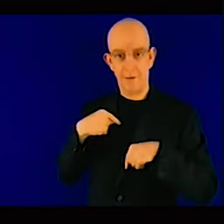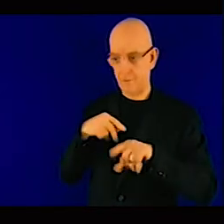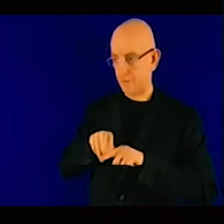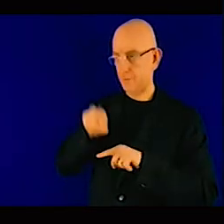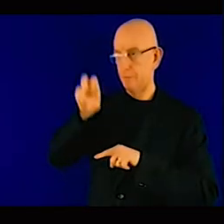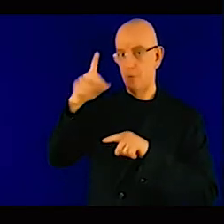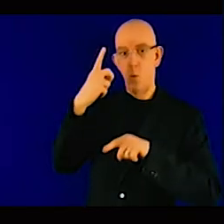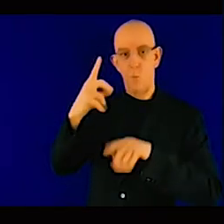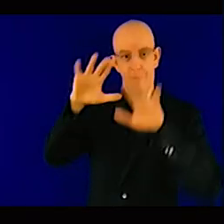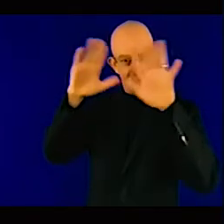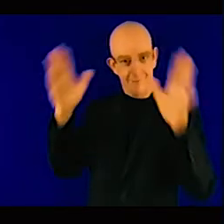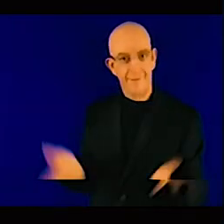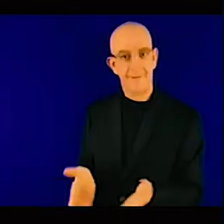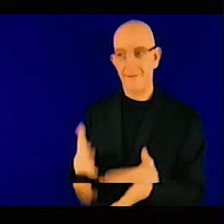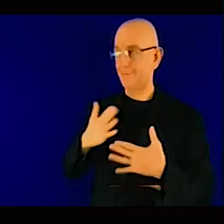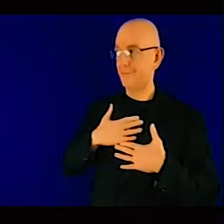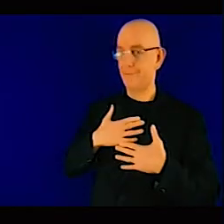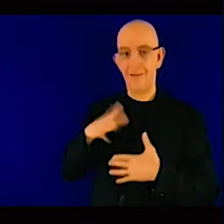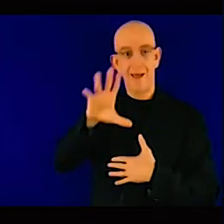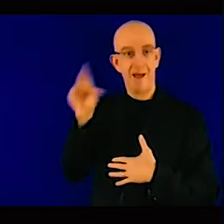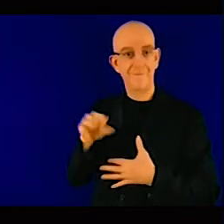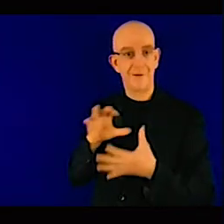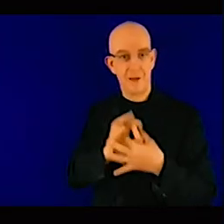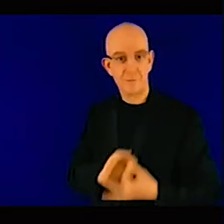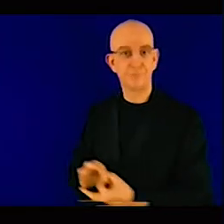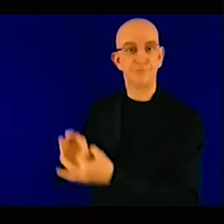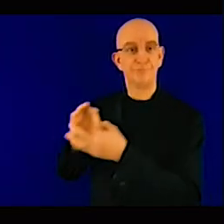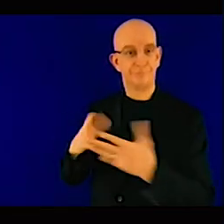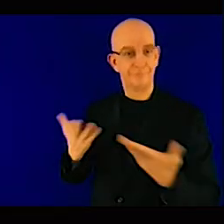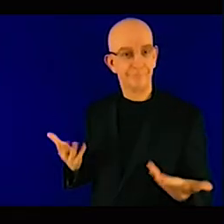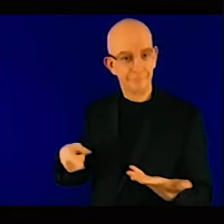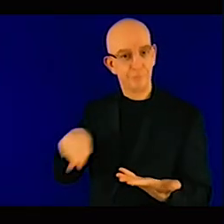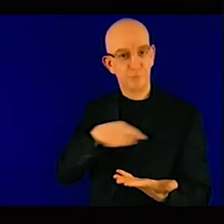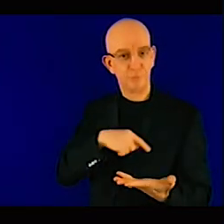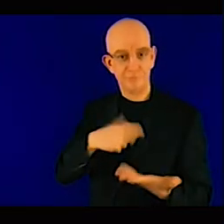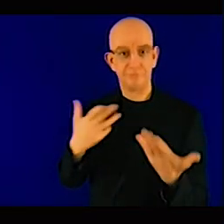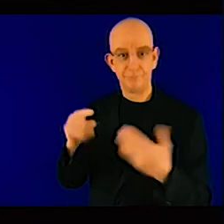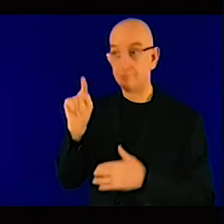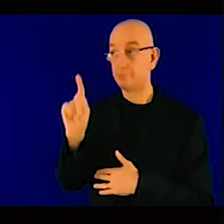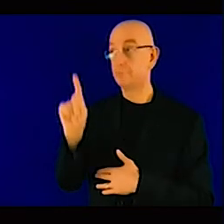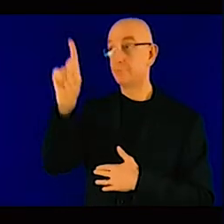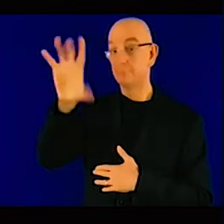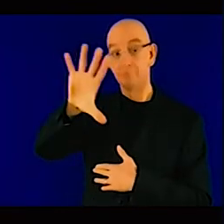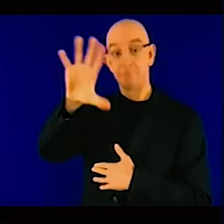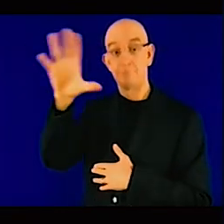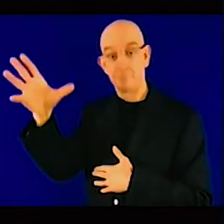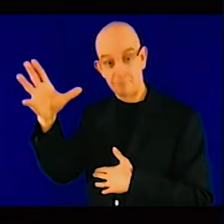in the northern part of the Africa continent. And this